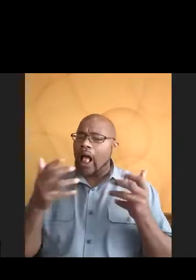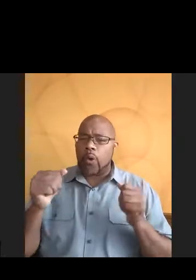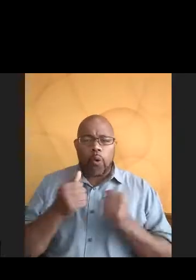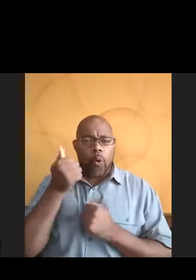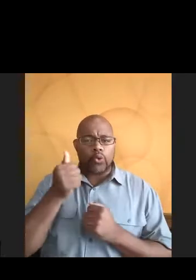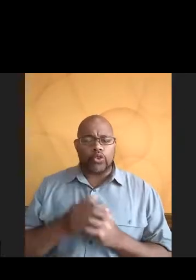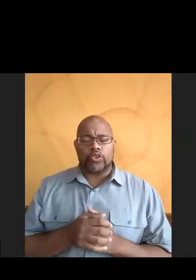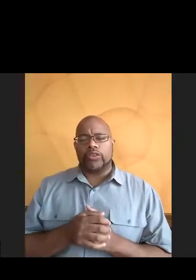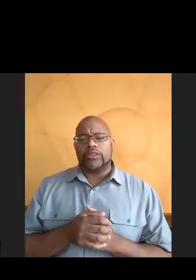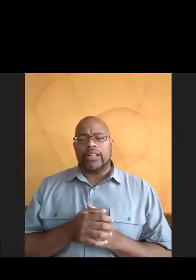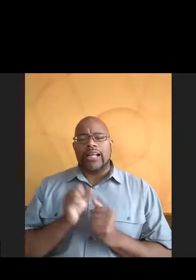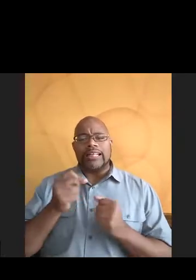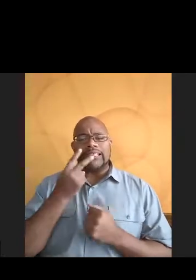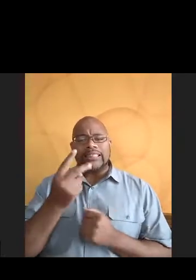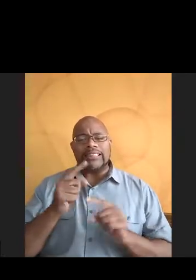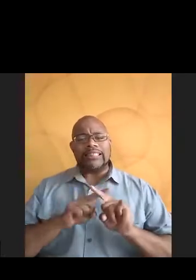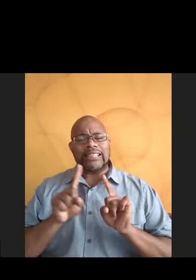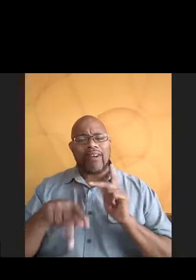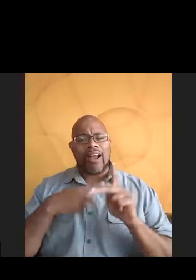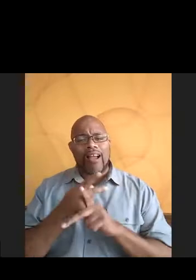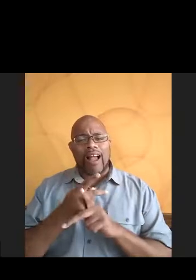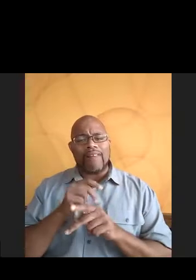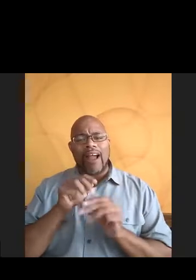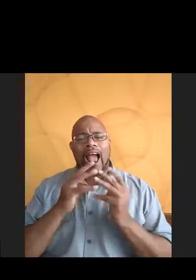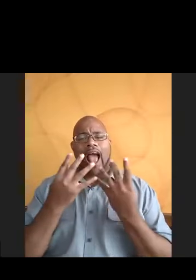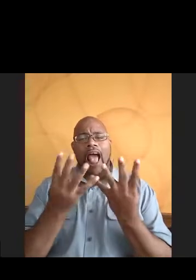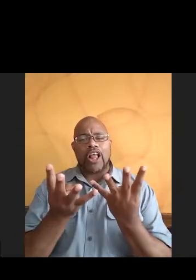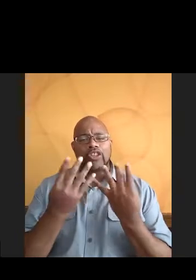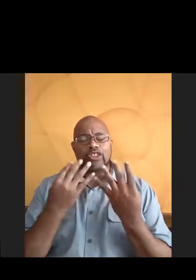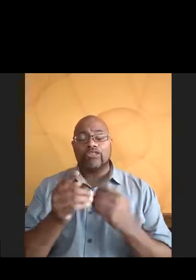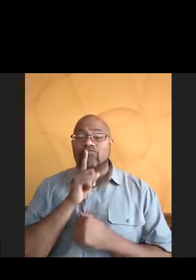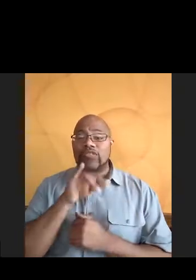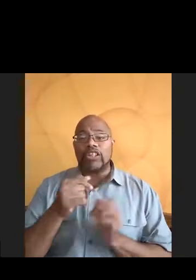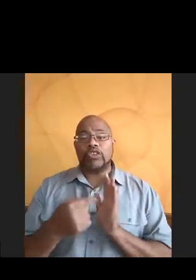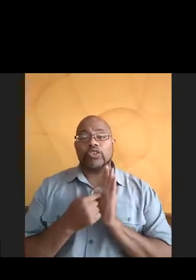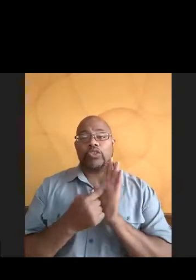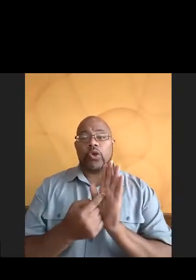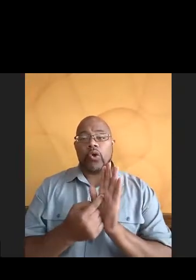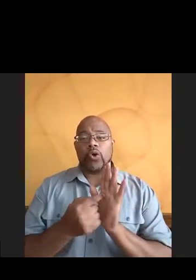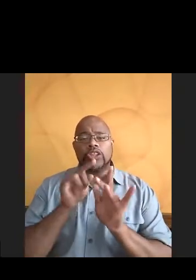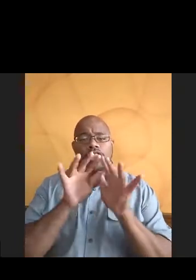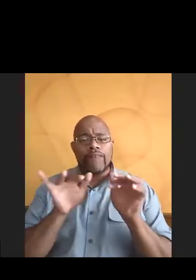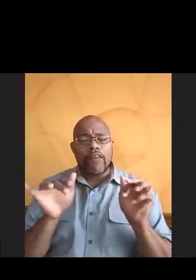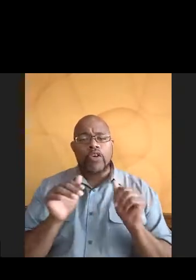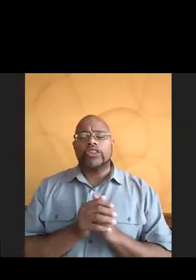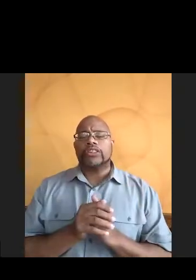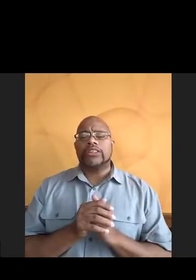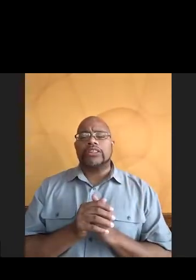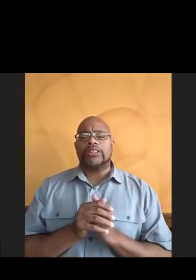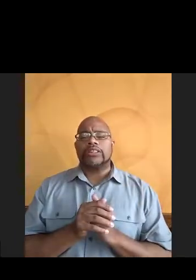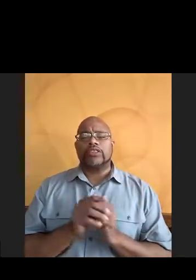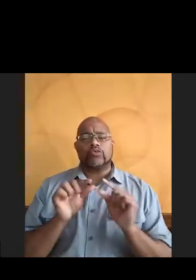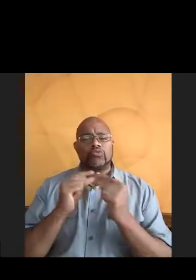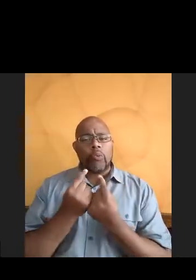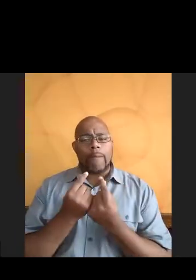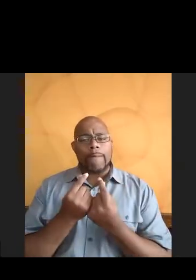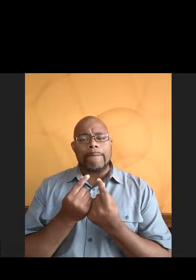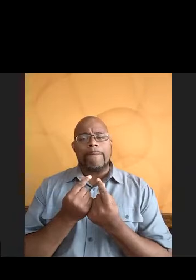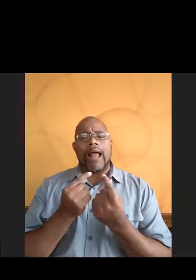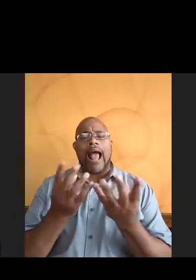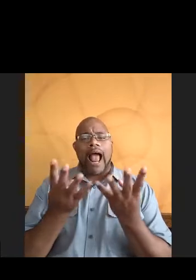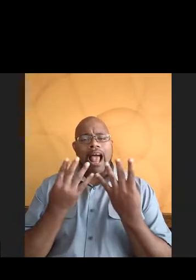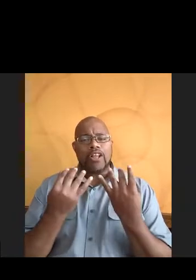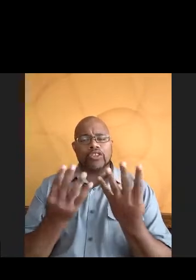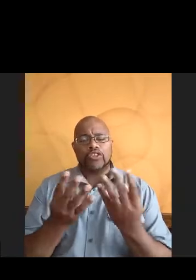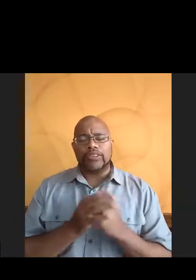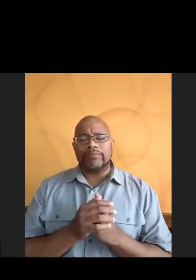right? And you can see different types of algae. It really shows me the diverse or group of algae, right?